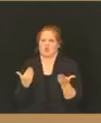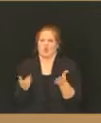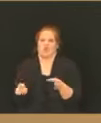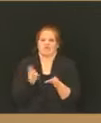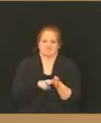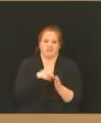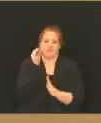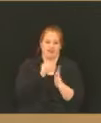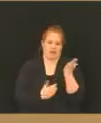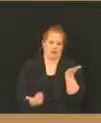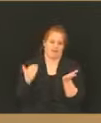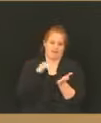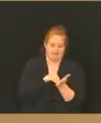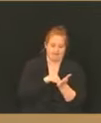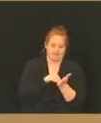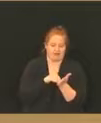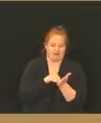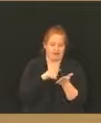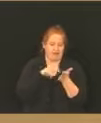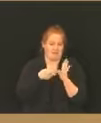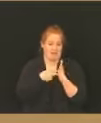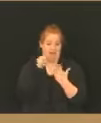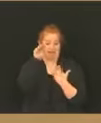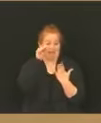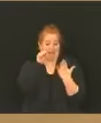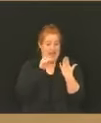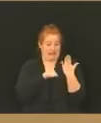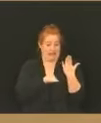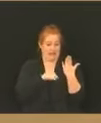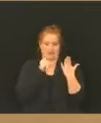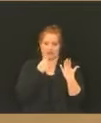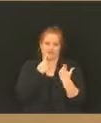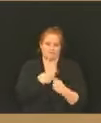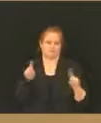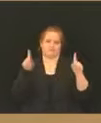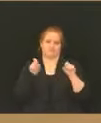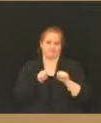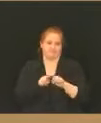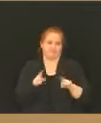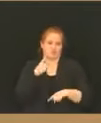survey and fill it out again, because that means that that was not completely pushed through to us.